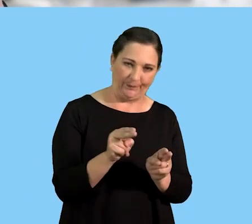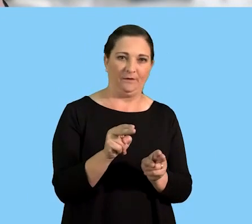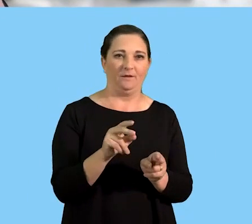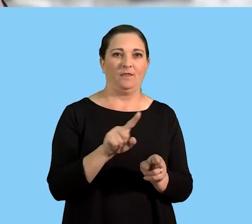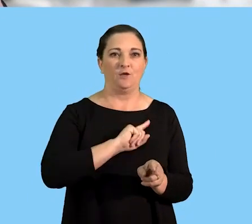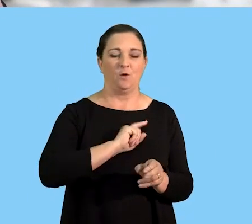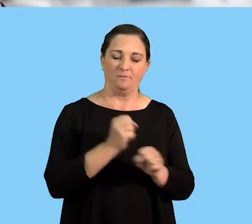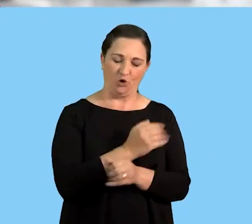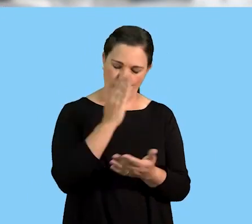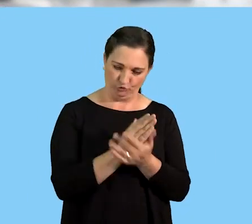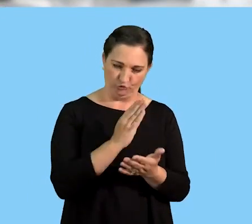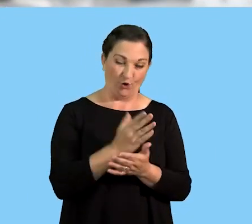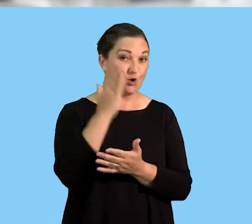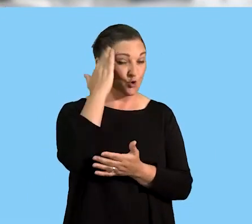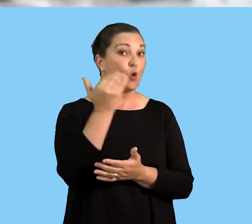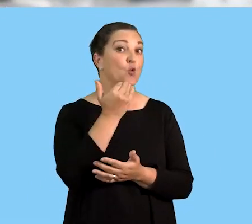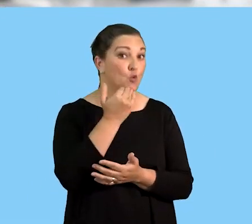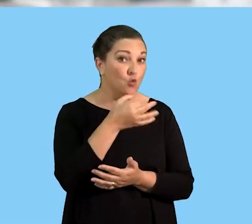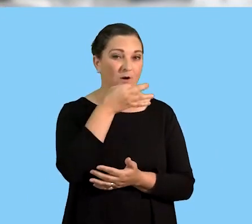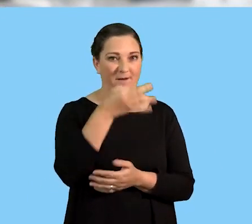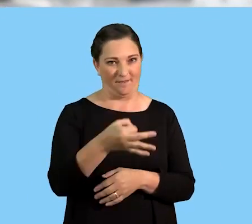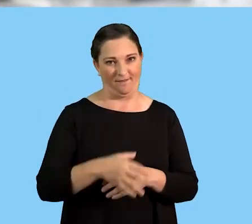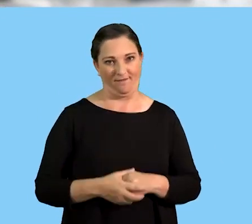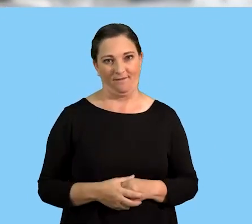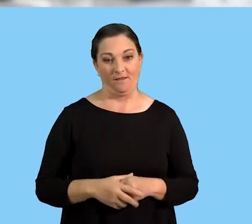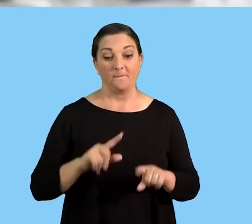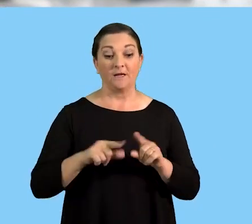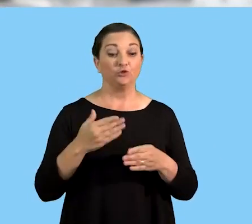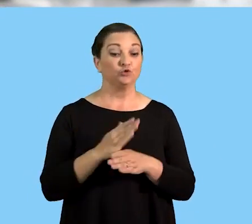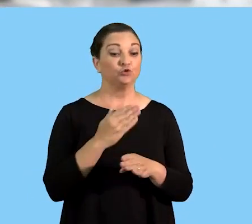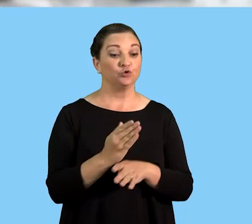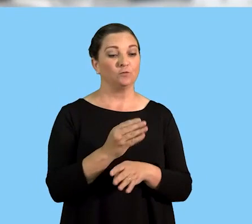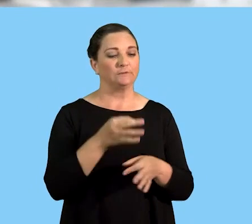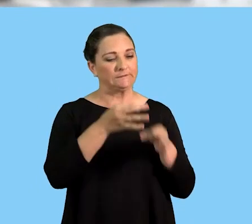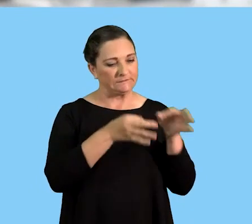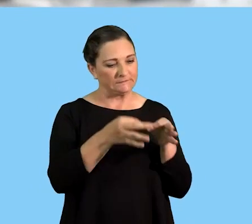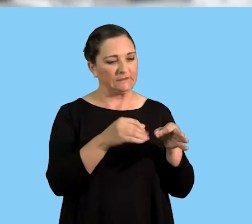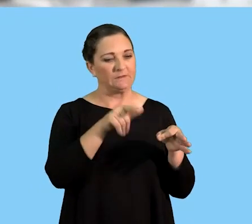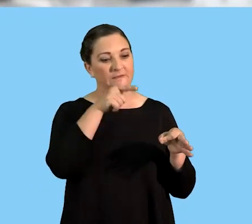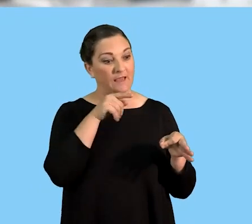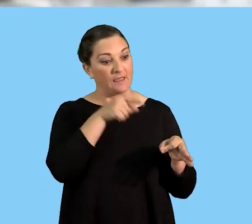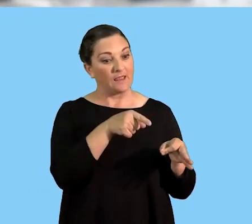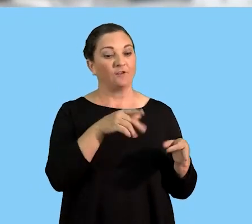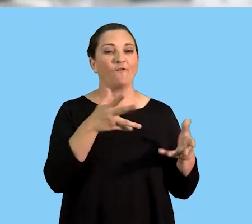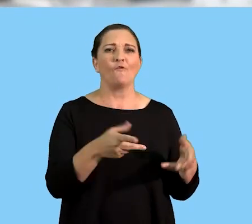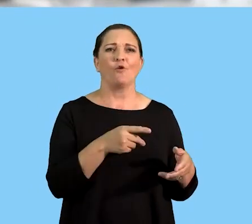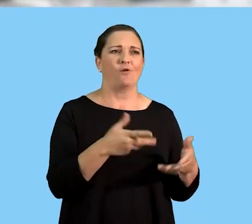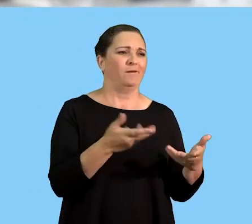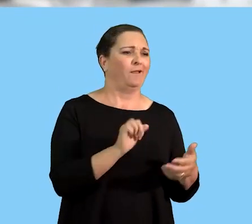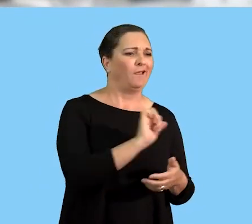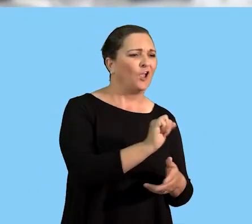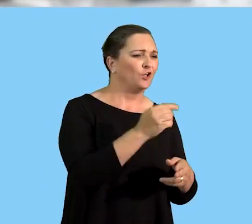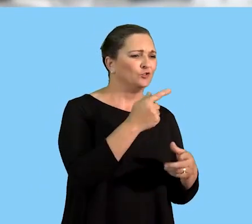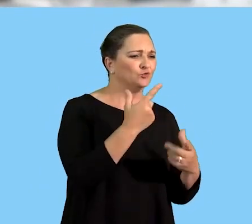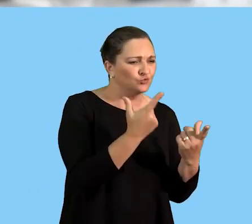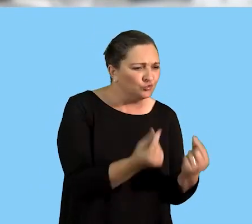in. And then job description also shows the key performance areas and duties for a